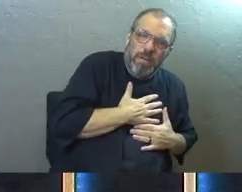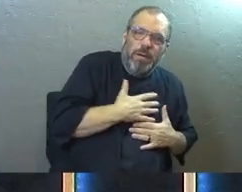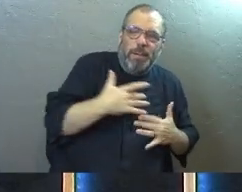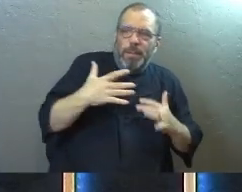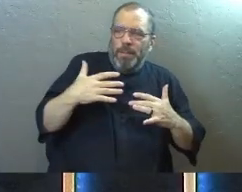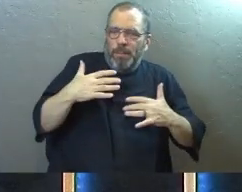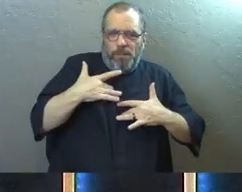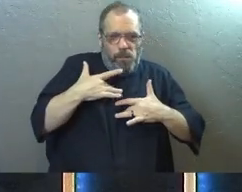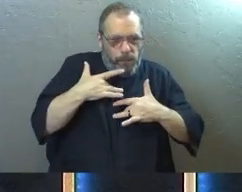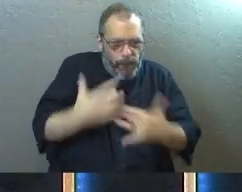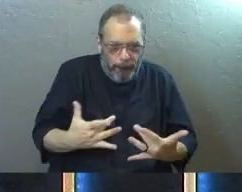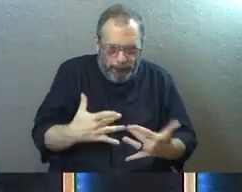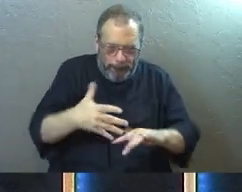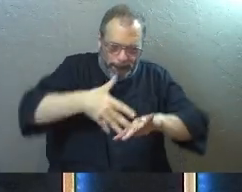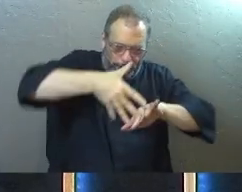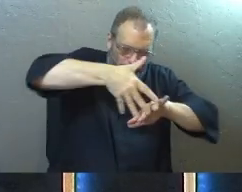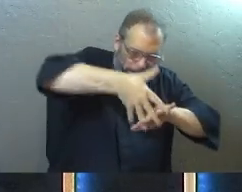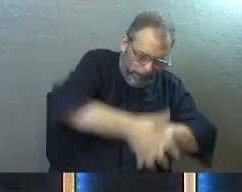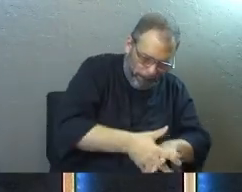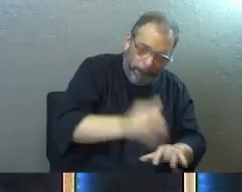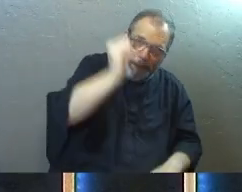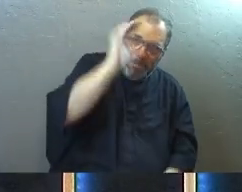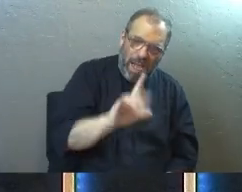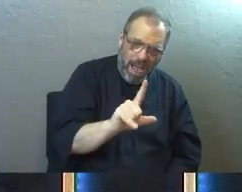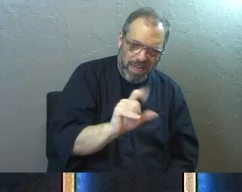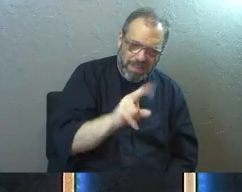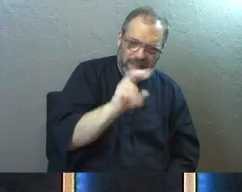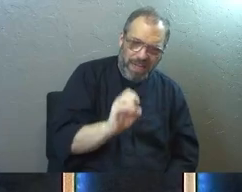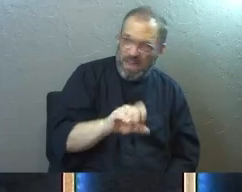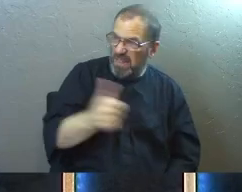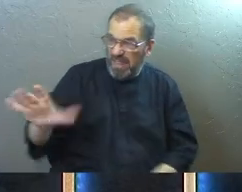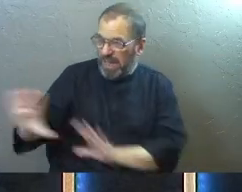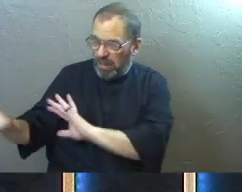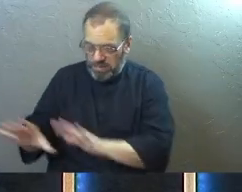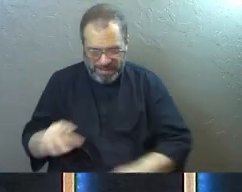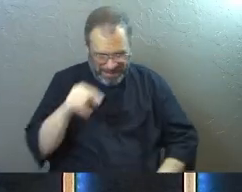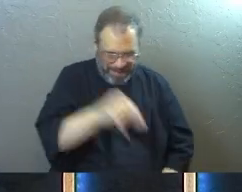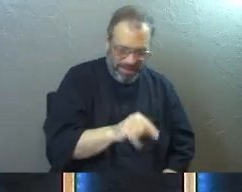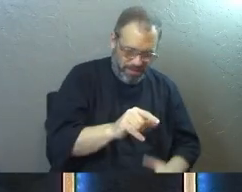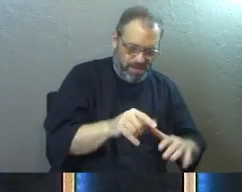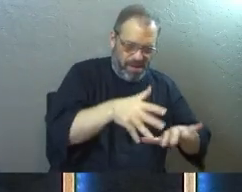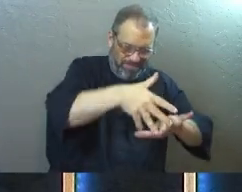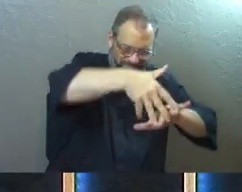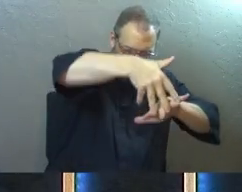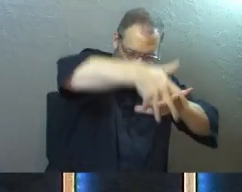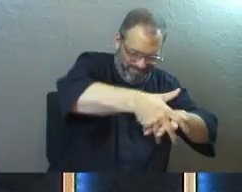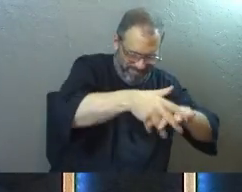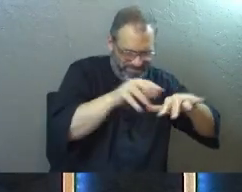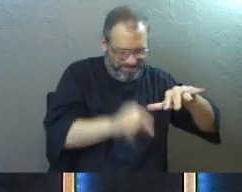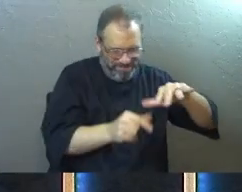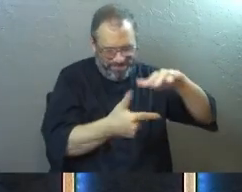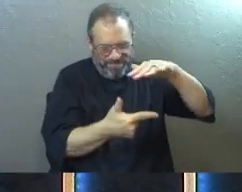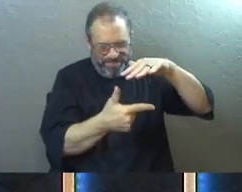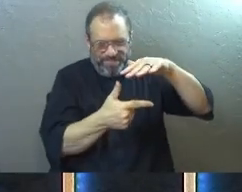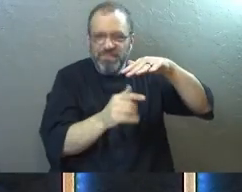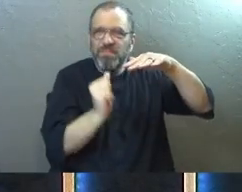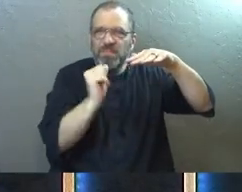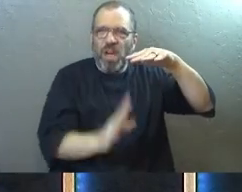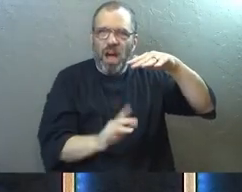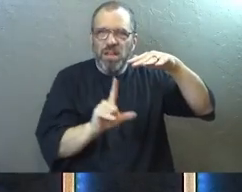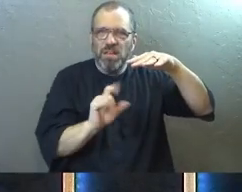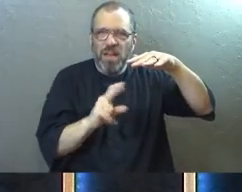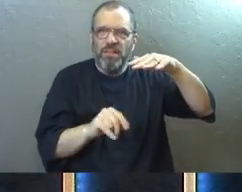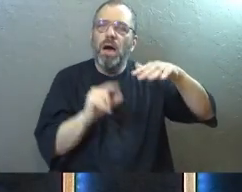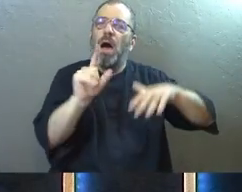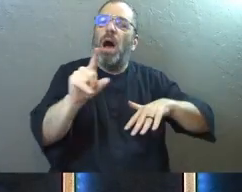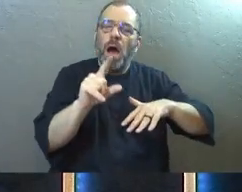intentionally make sure I'm rooted in God's love, not anything else. That's what I need to do. We're all